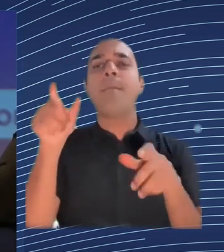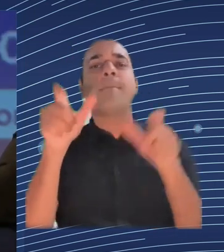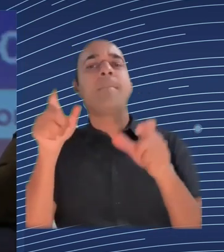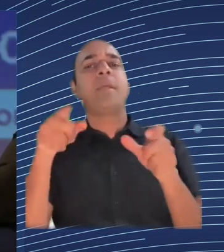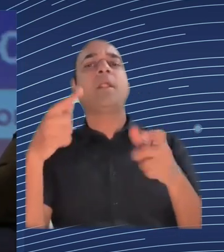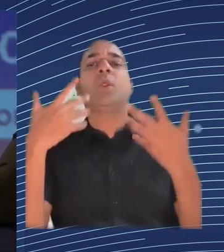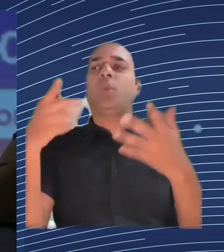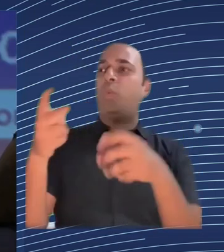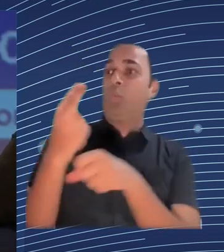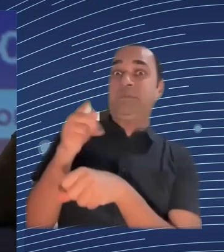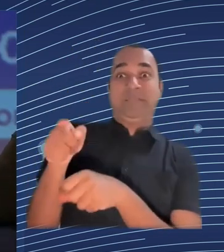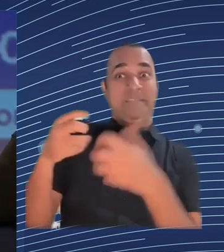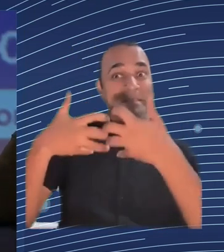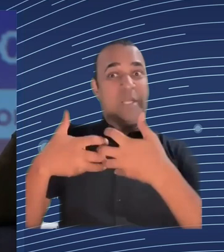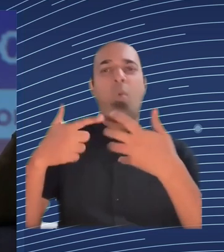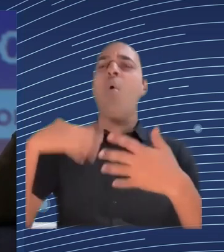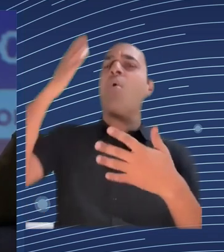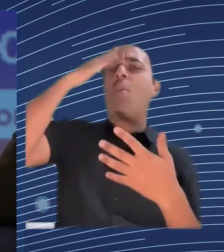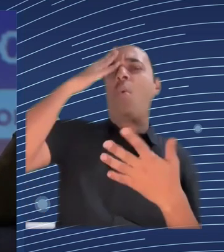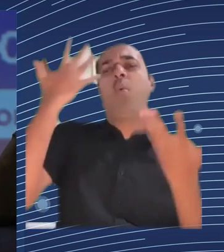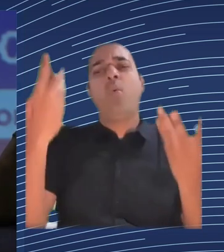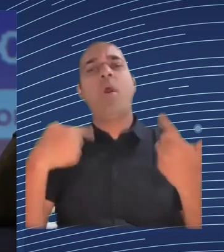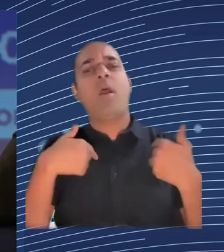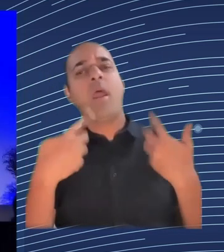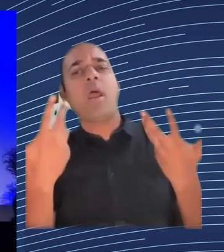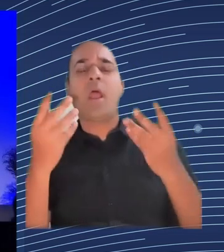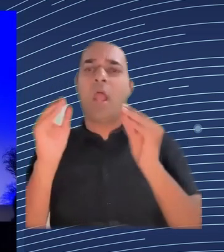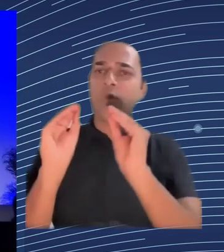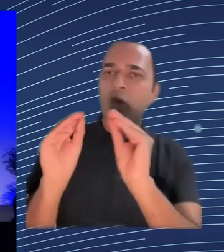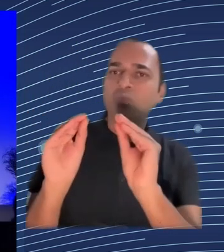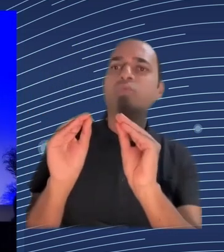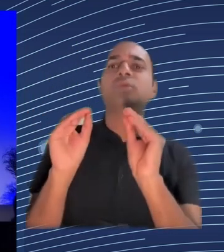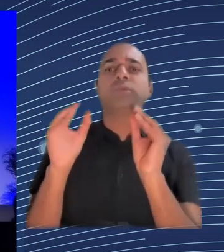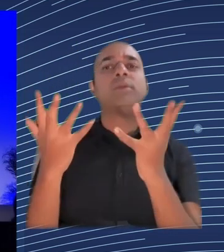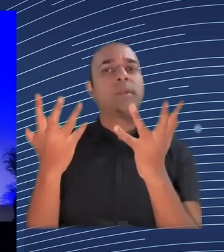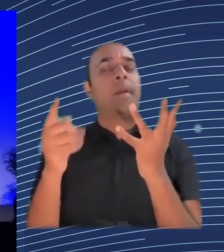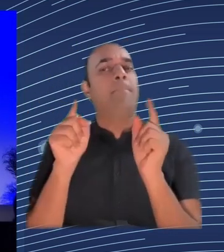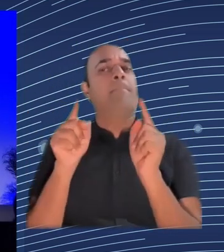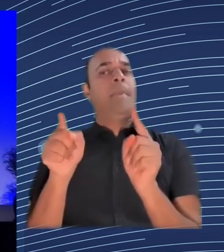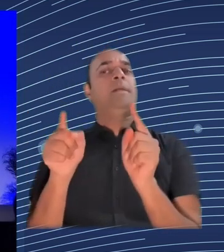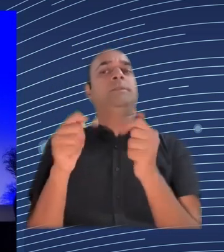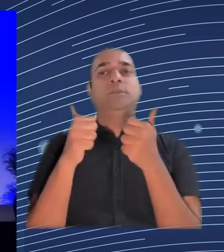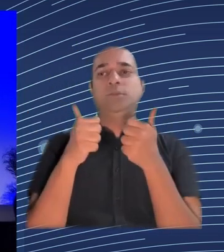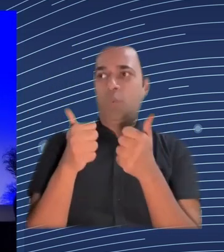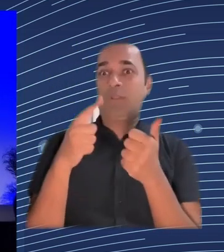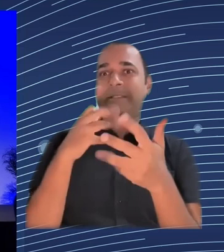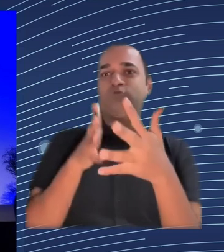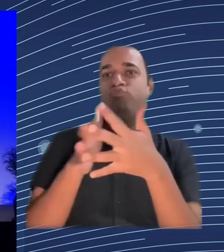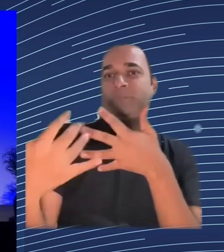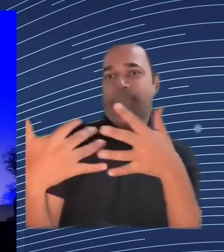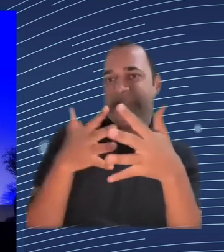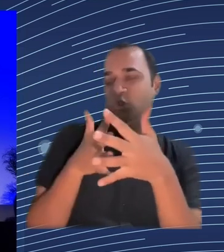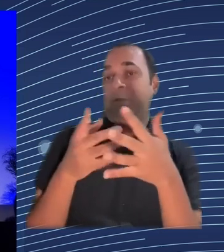principles thanks a lot for that Adrian I will go to you now we've heard from